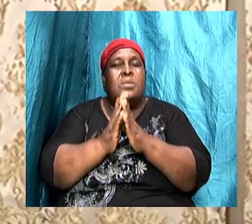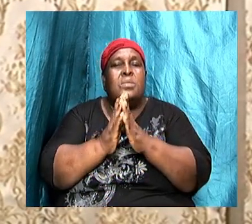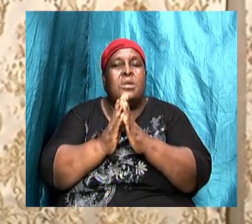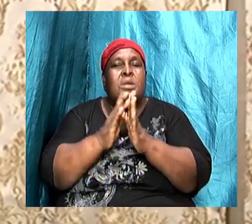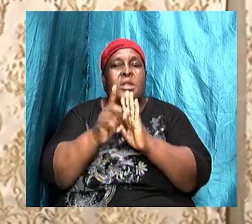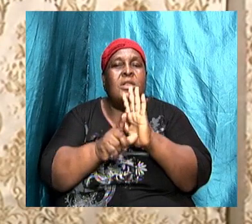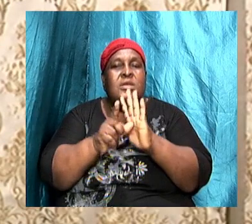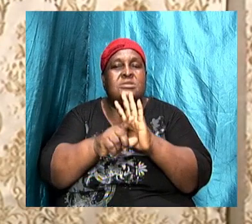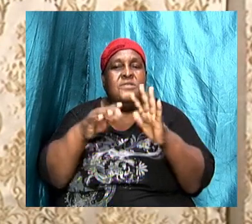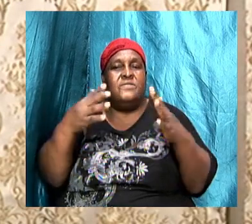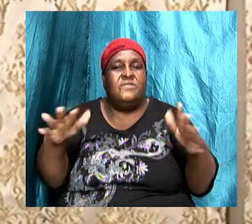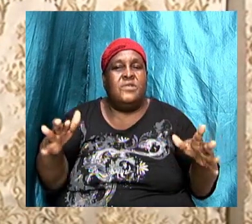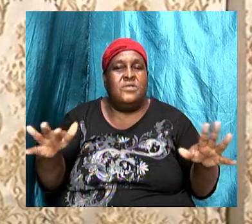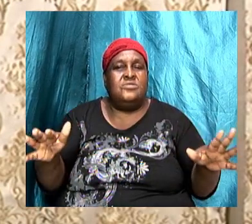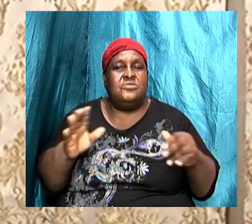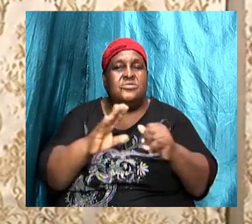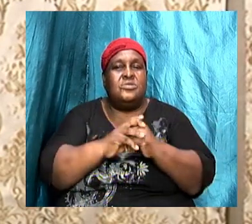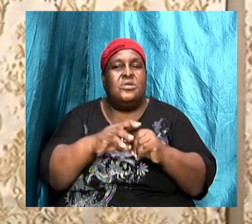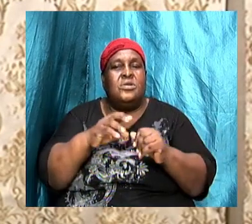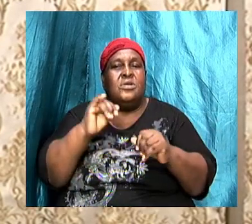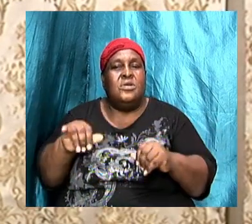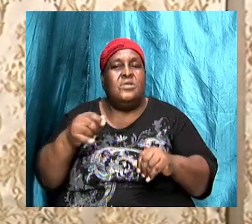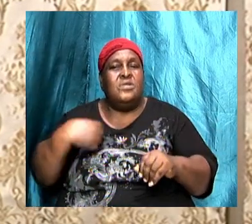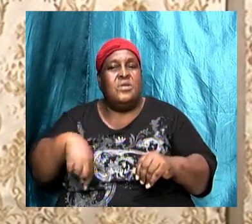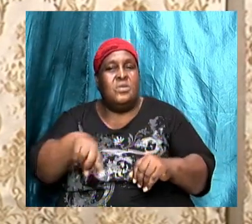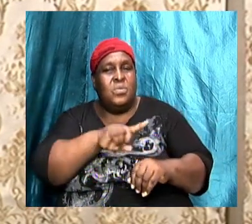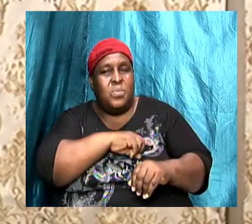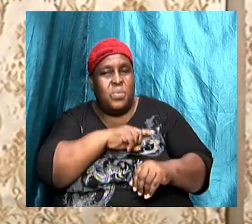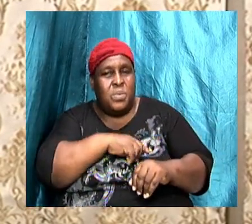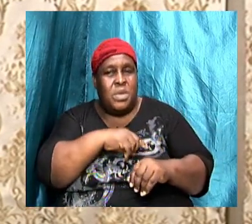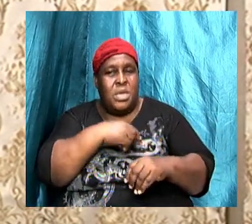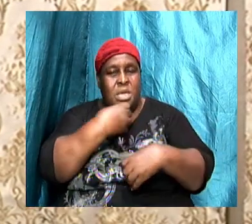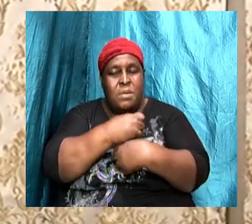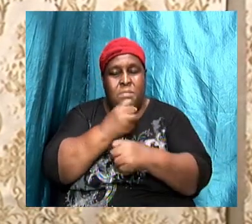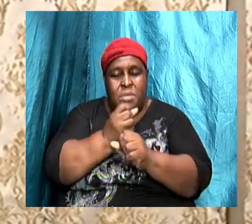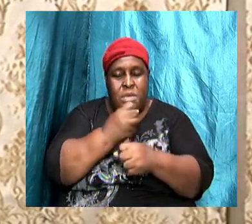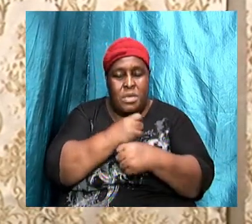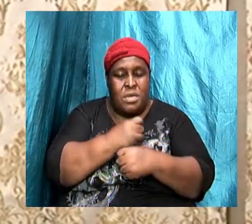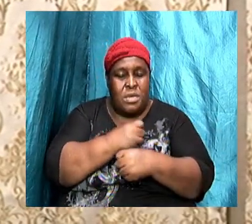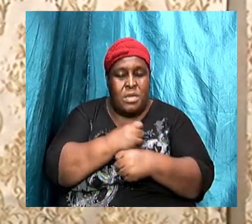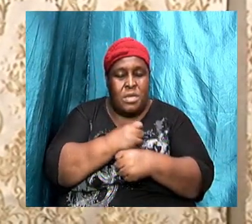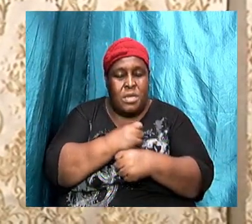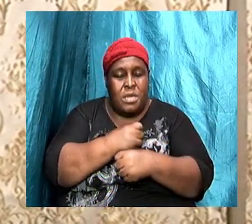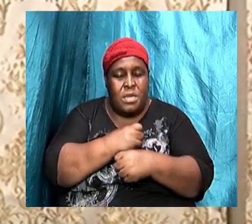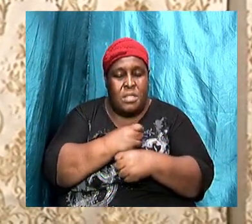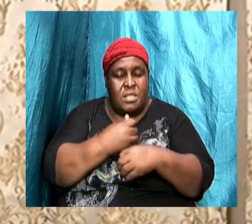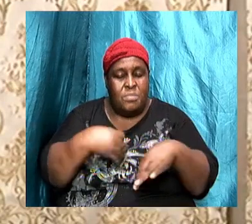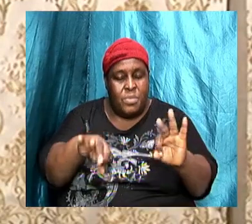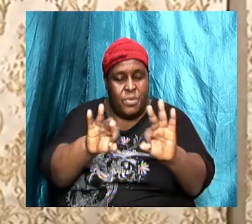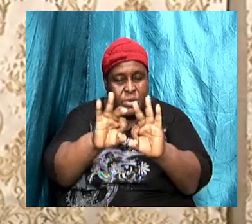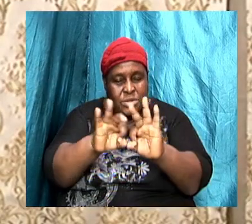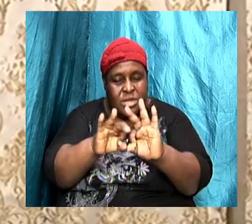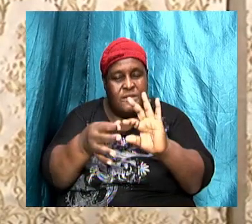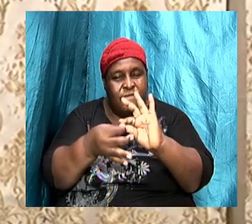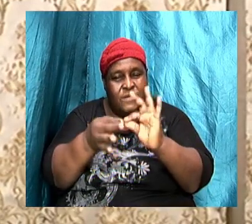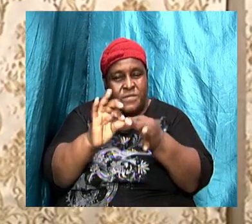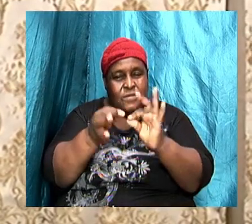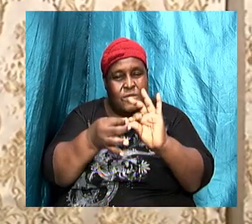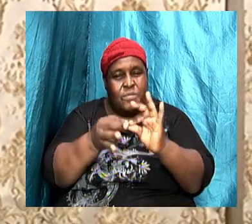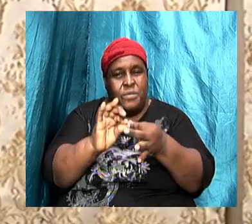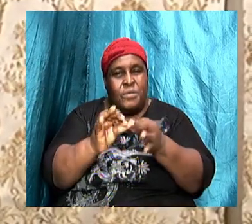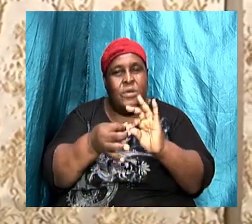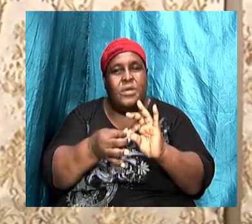to the extent that we make the necessary adjustments. Get ourselves together